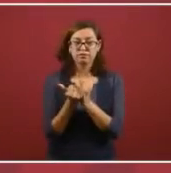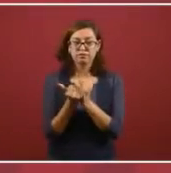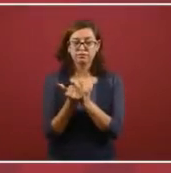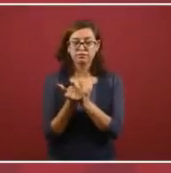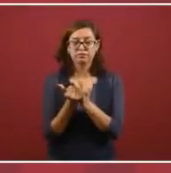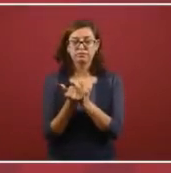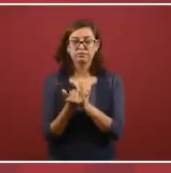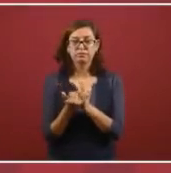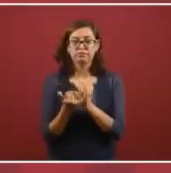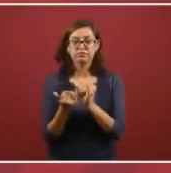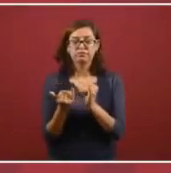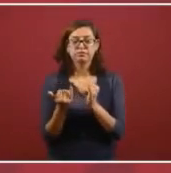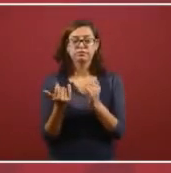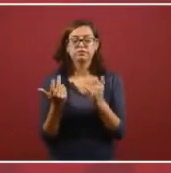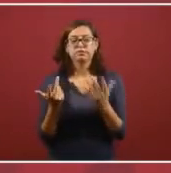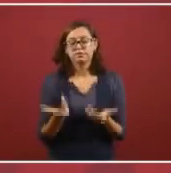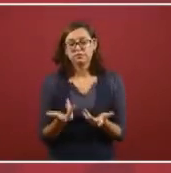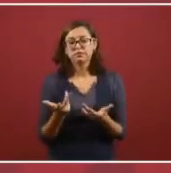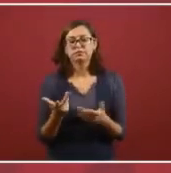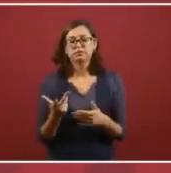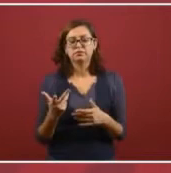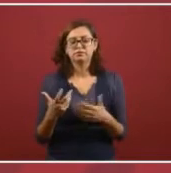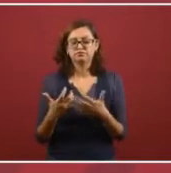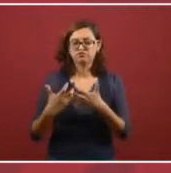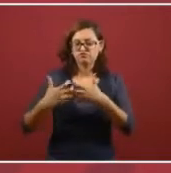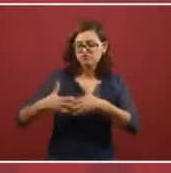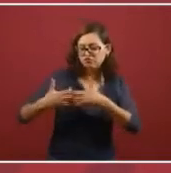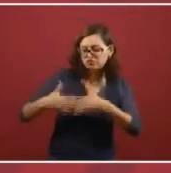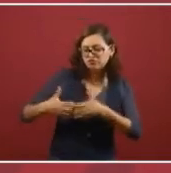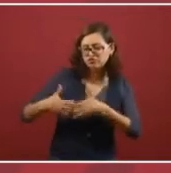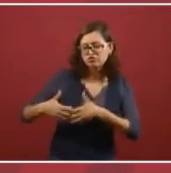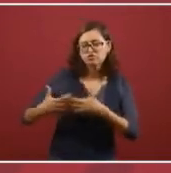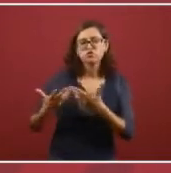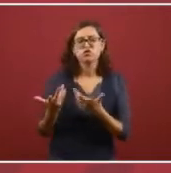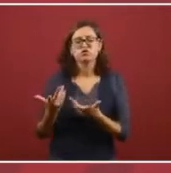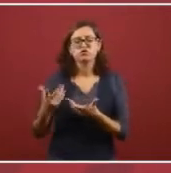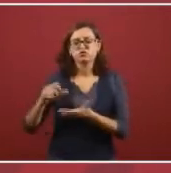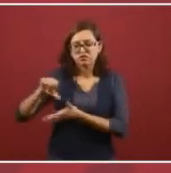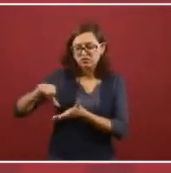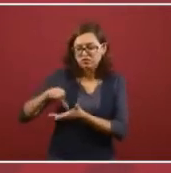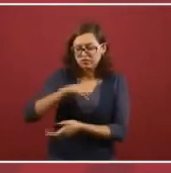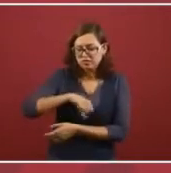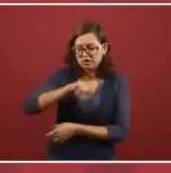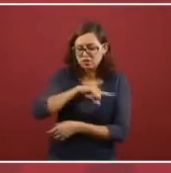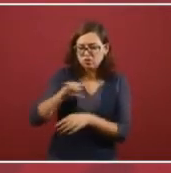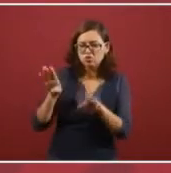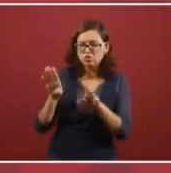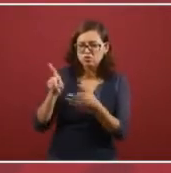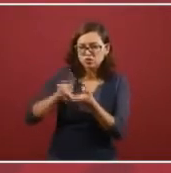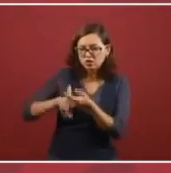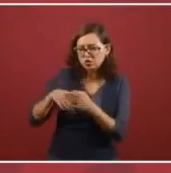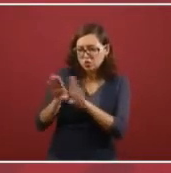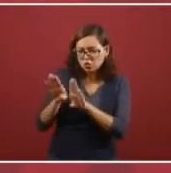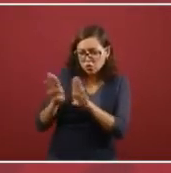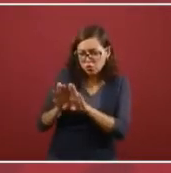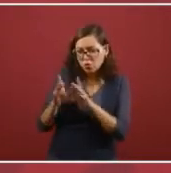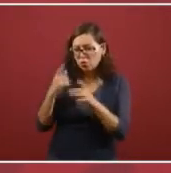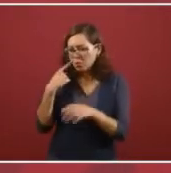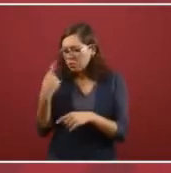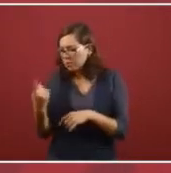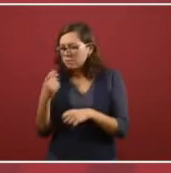the, the functioning of the hospitals and what kind of, what kind of, um,